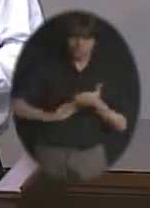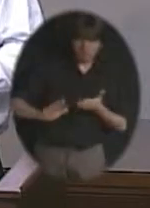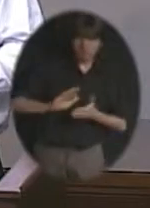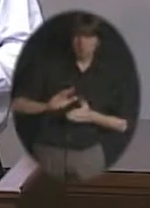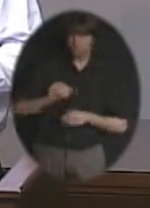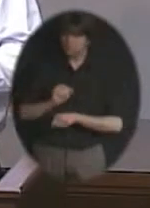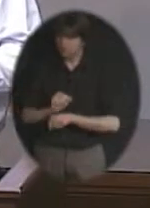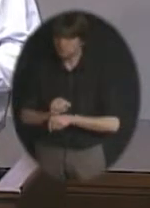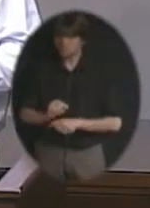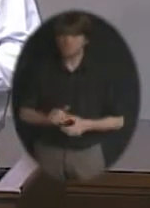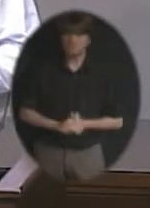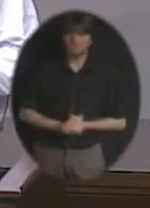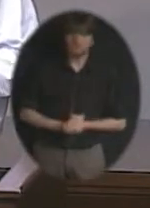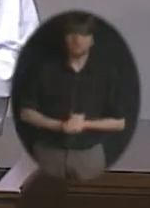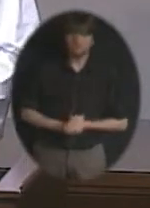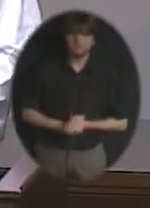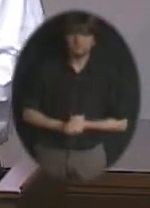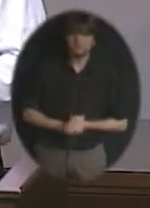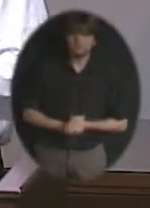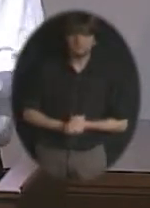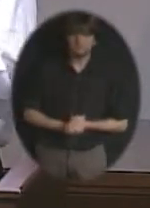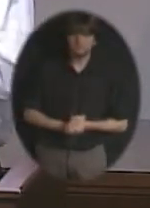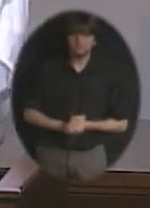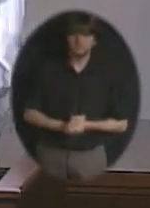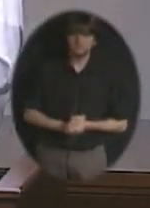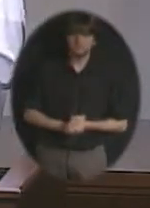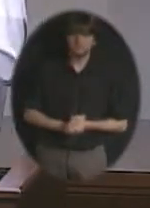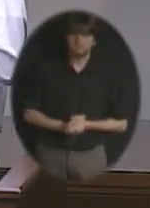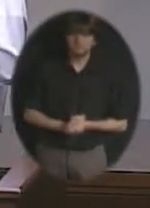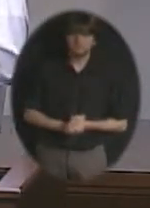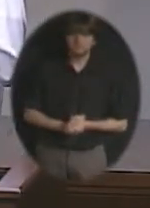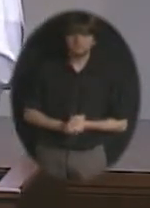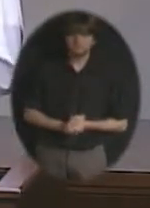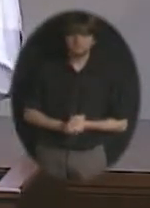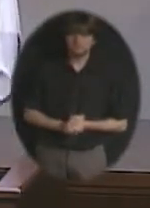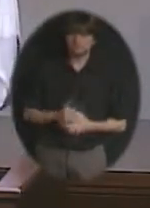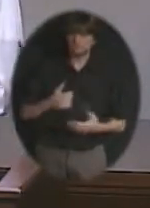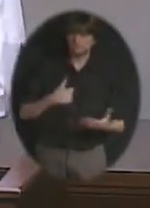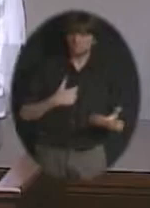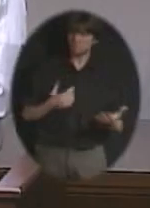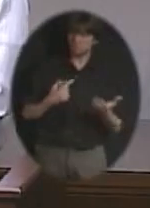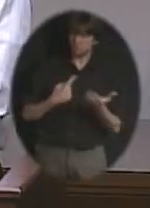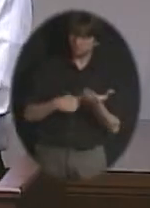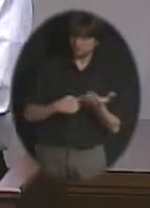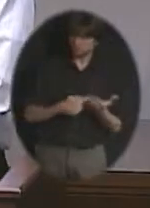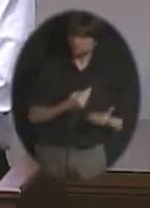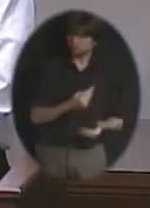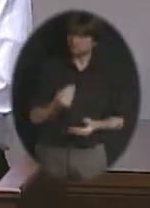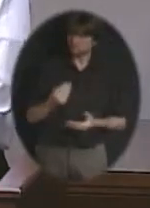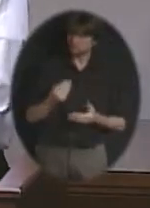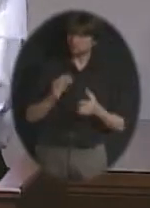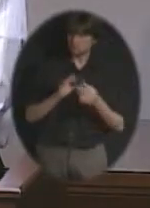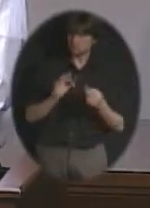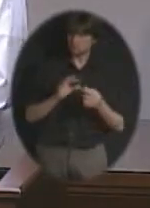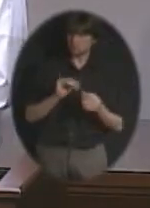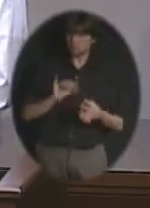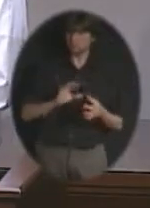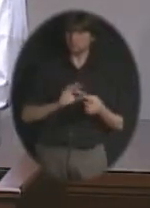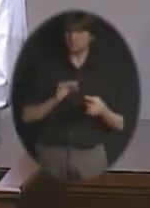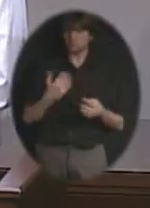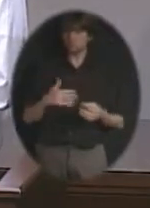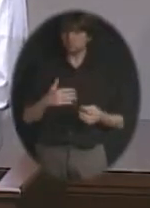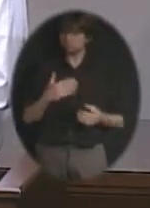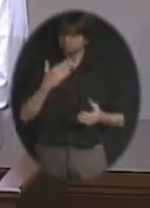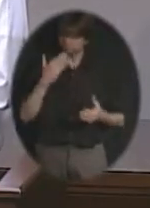Oops, excuse me. Okay. And I'm just going to talk about just a handful of these that really kind of stood out. We've put together.